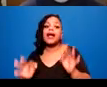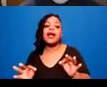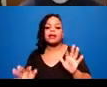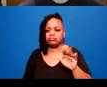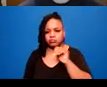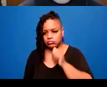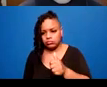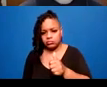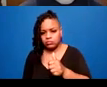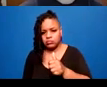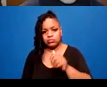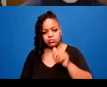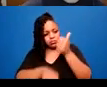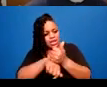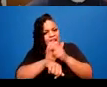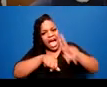there is a trigger.